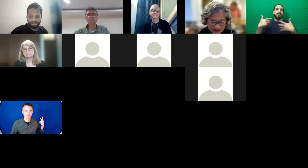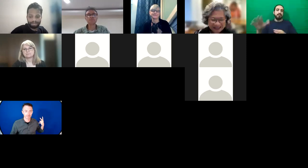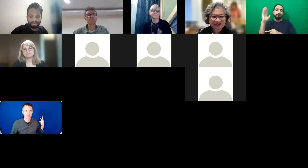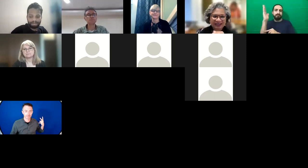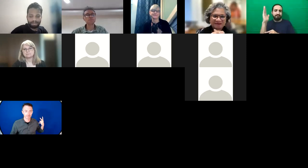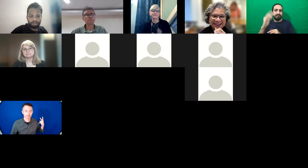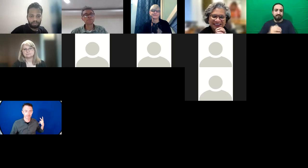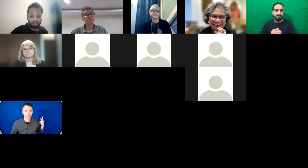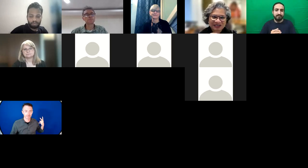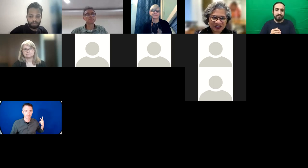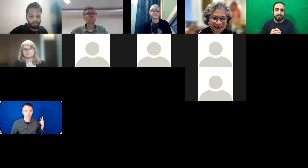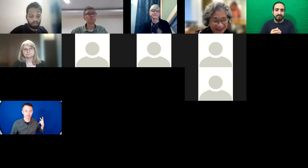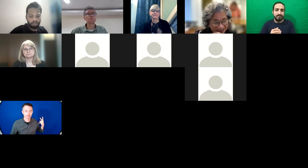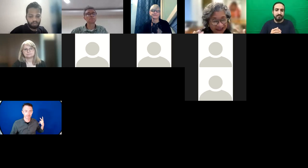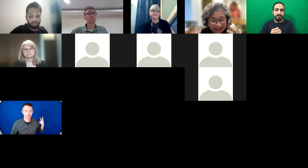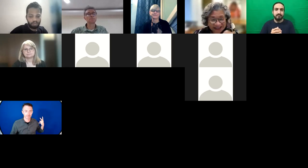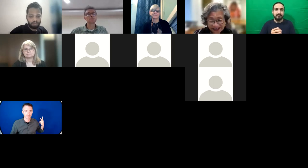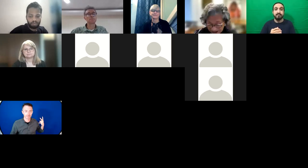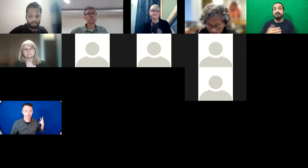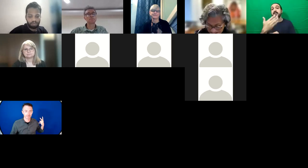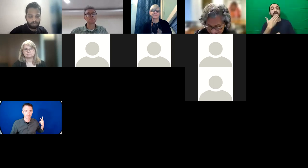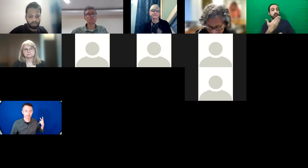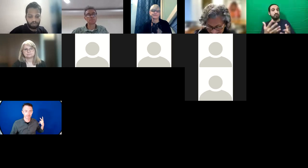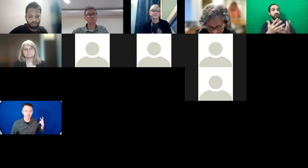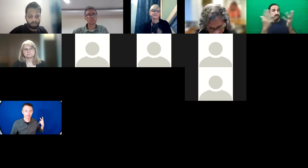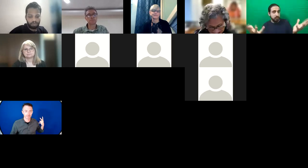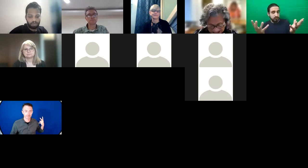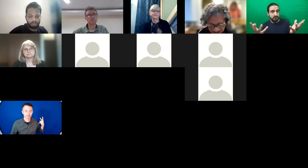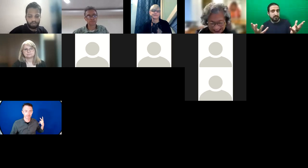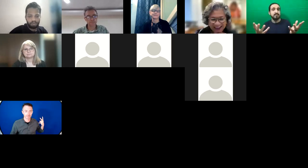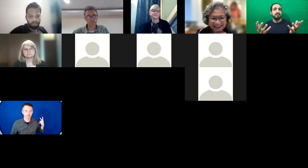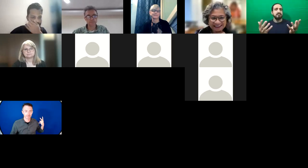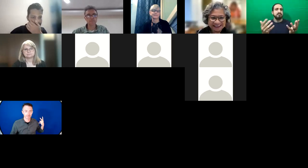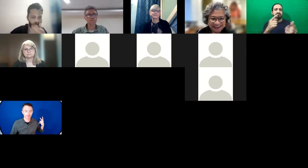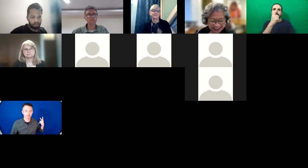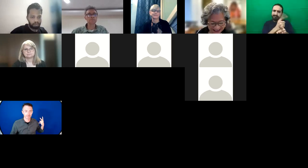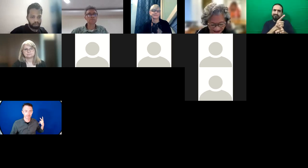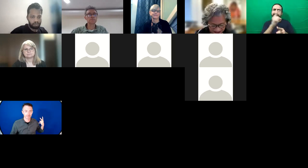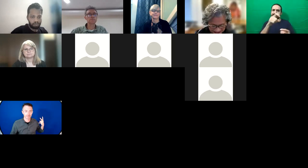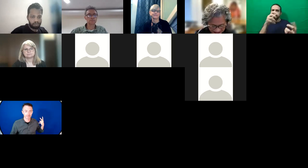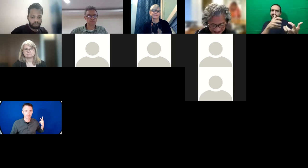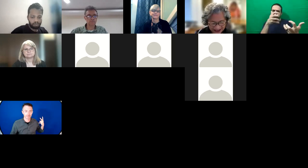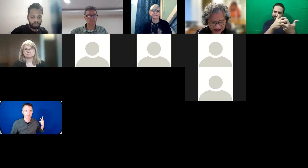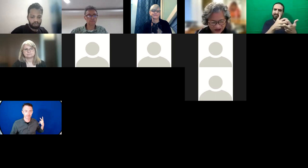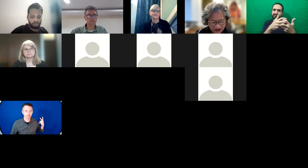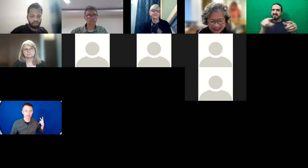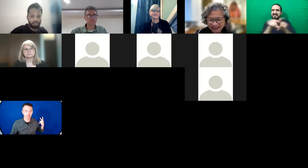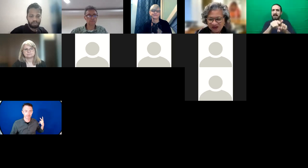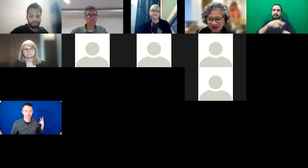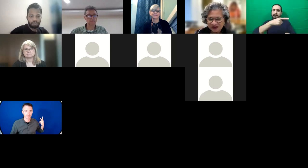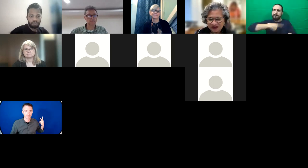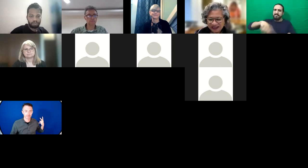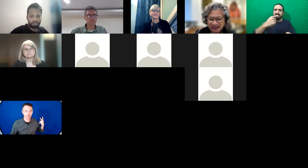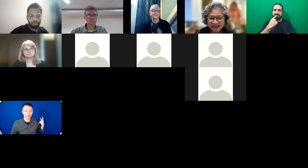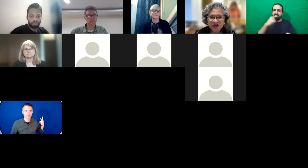of contributing to adaptation is one that it really needs to look at that and definitely to